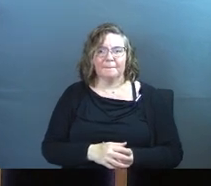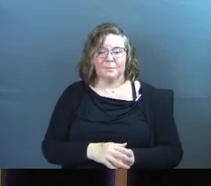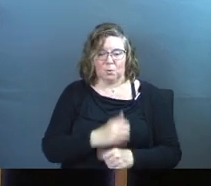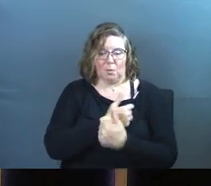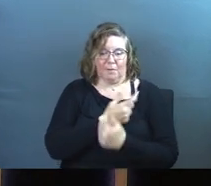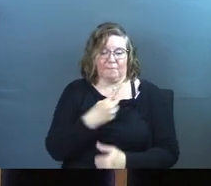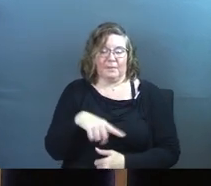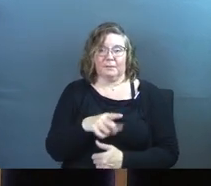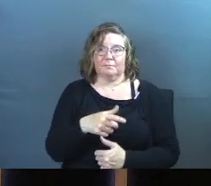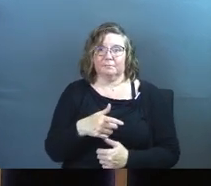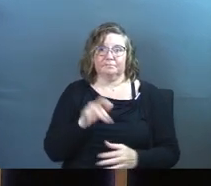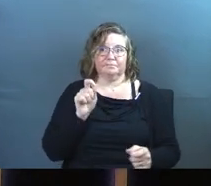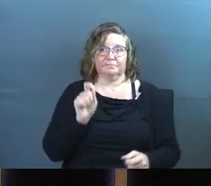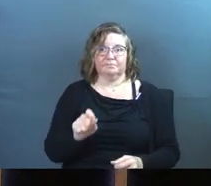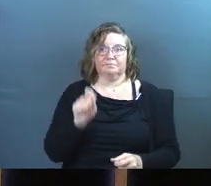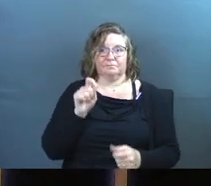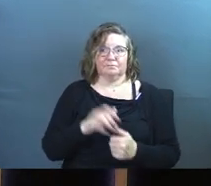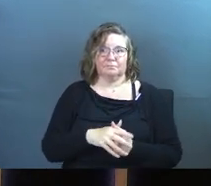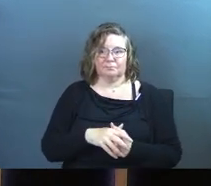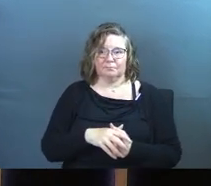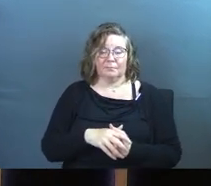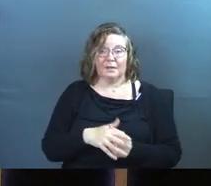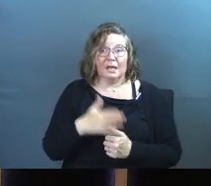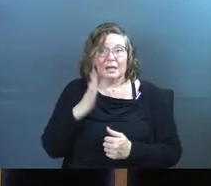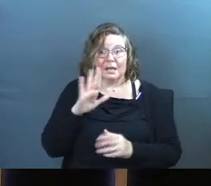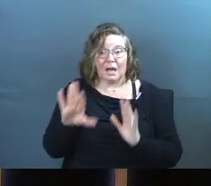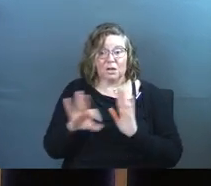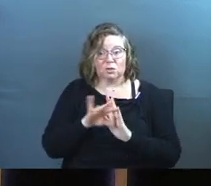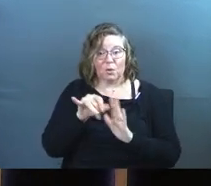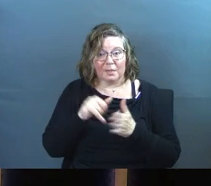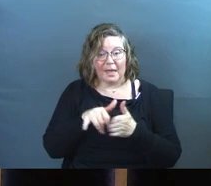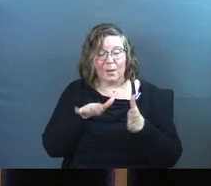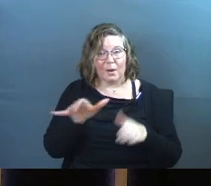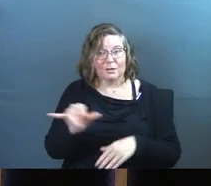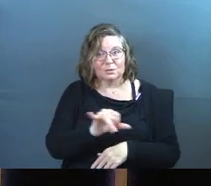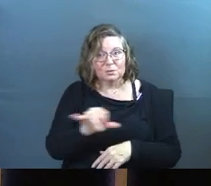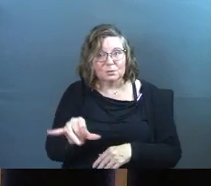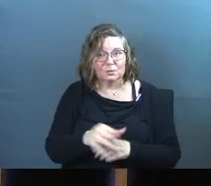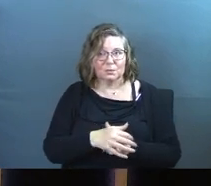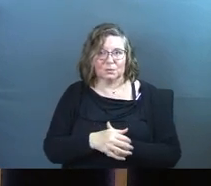Love them. In fact, God chose you that way.